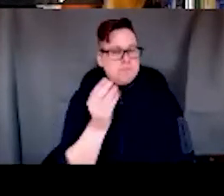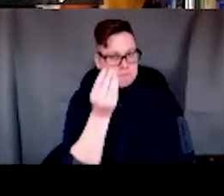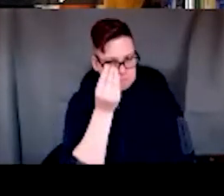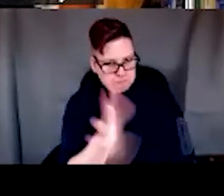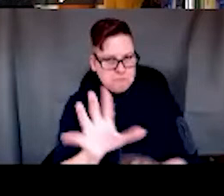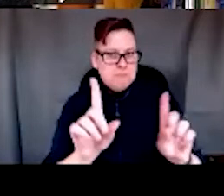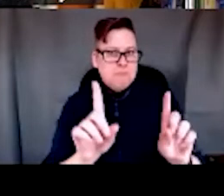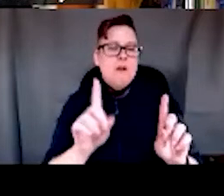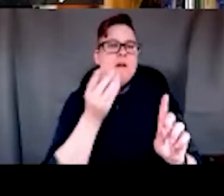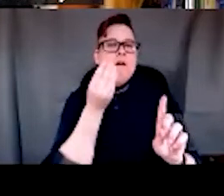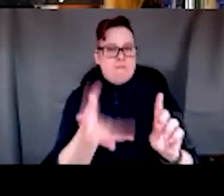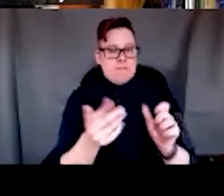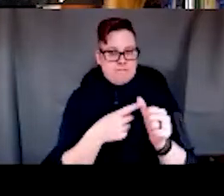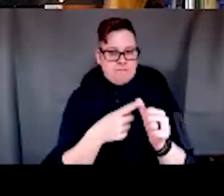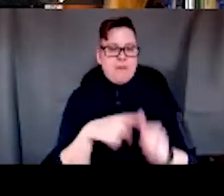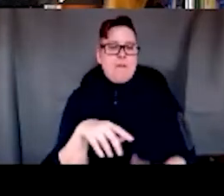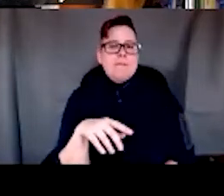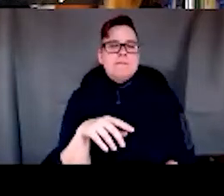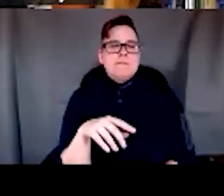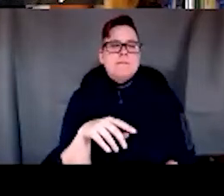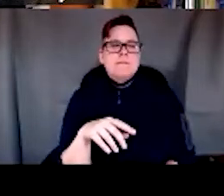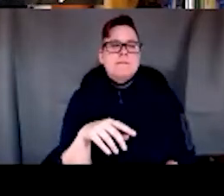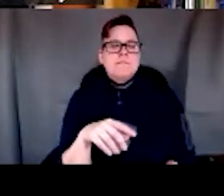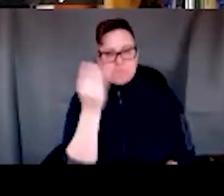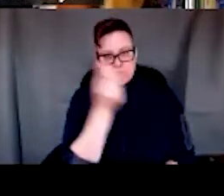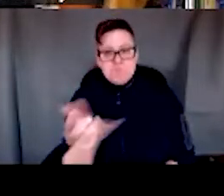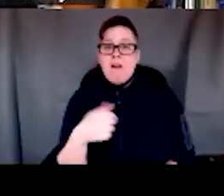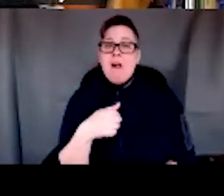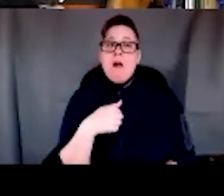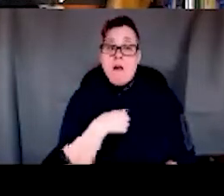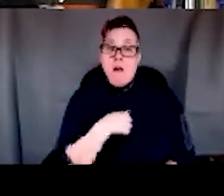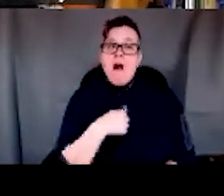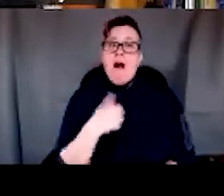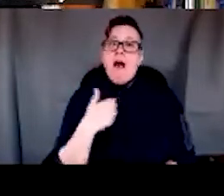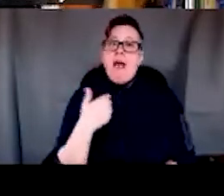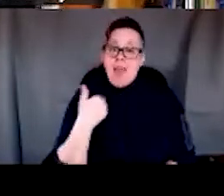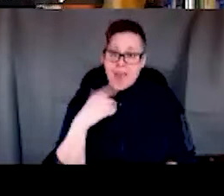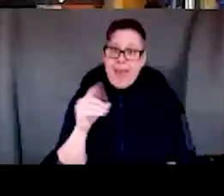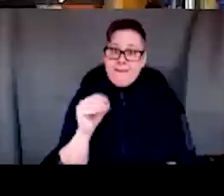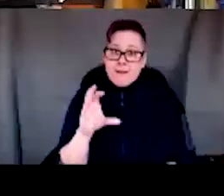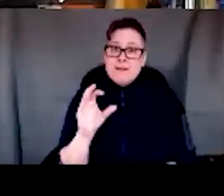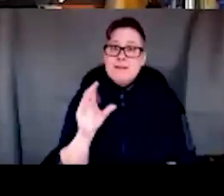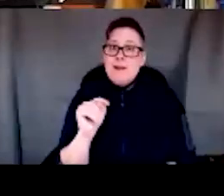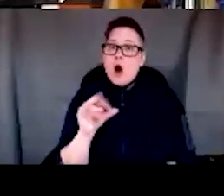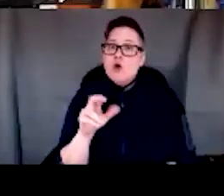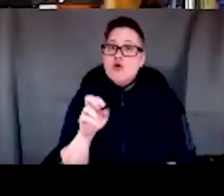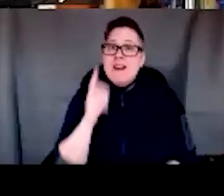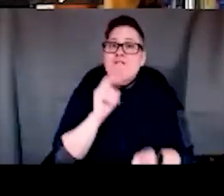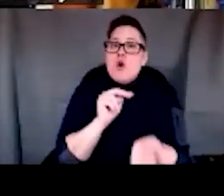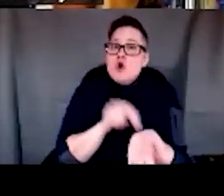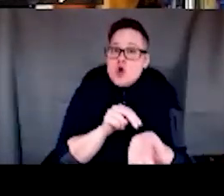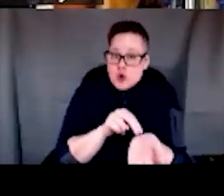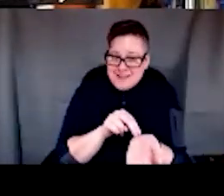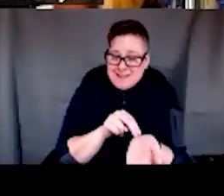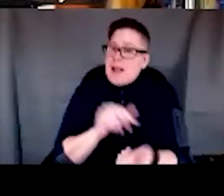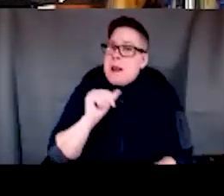slide with, um, a disclosure that, um, I have a doctorate in nursing practice, not a PhD. So I,